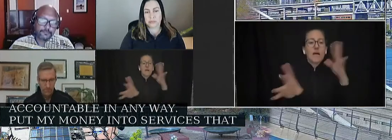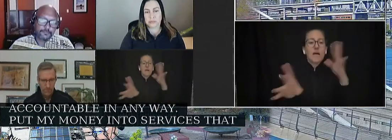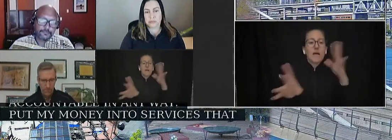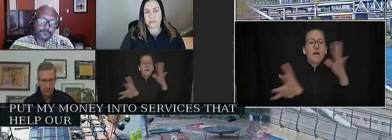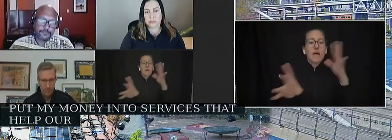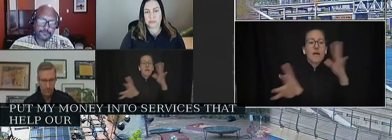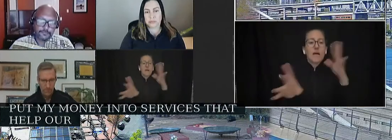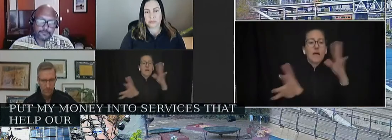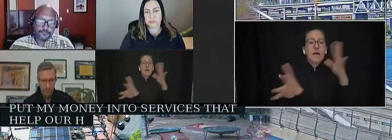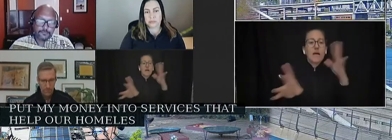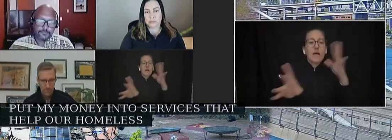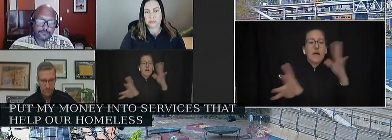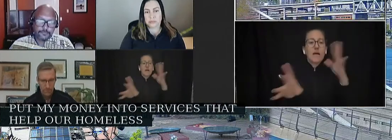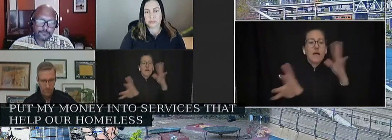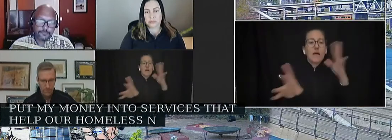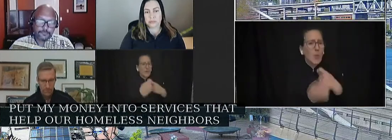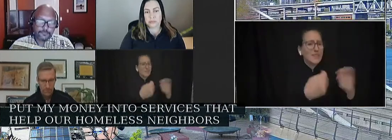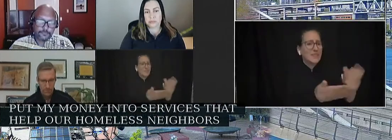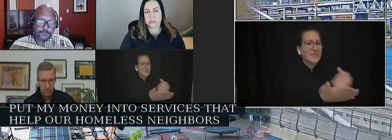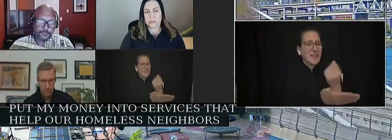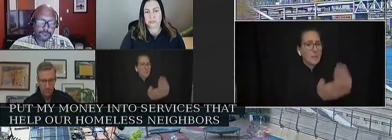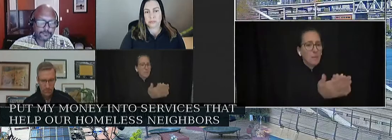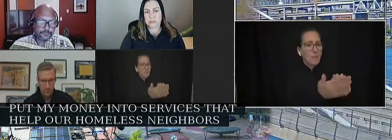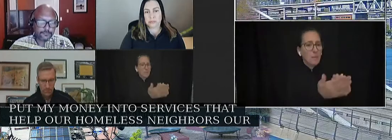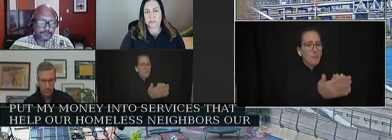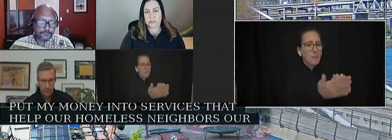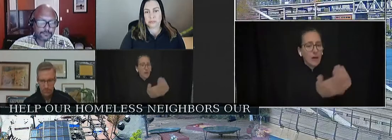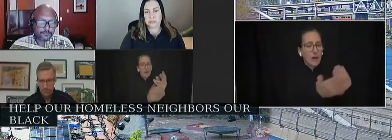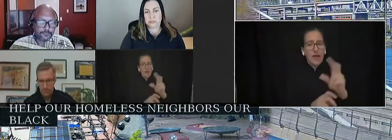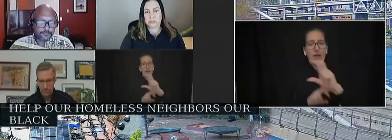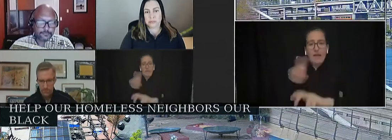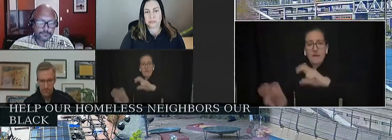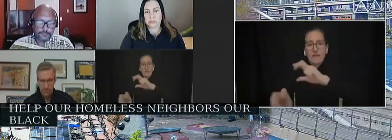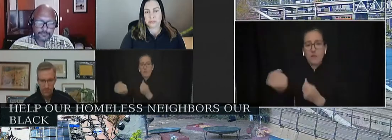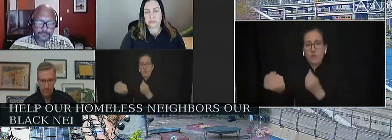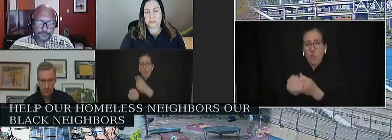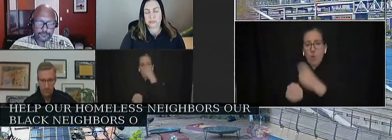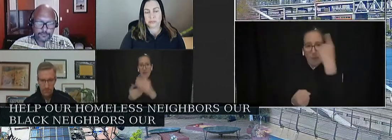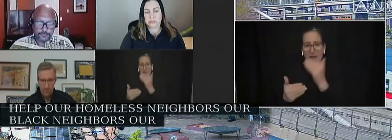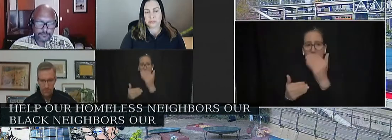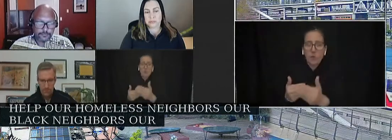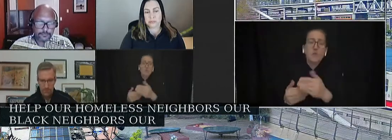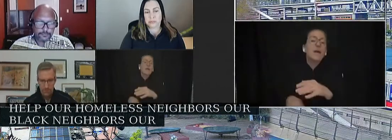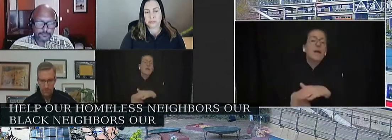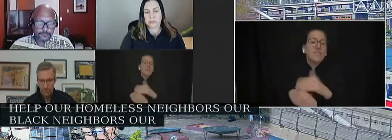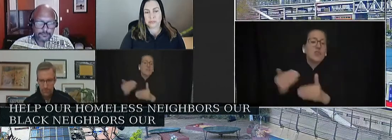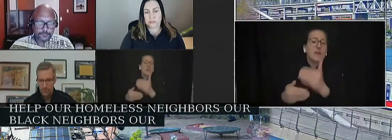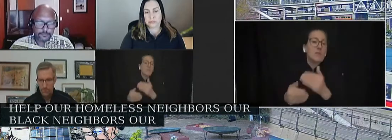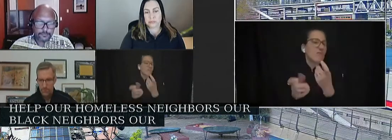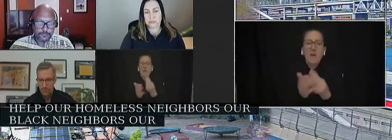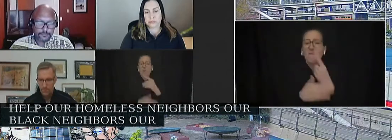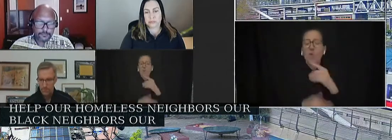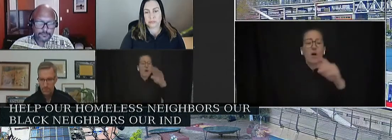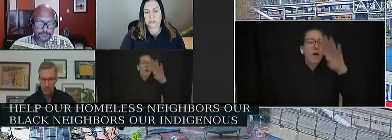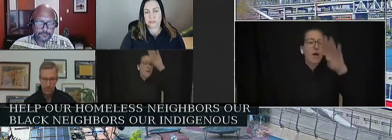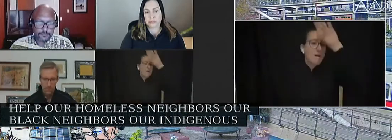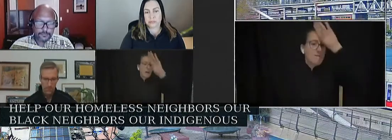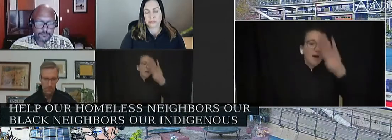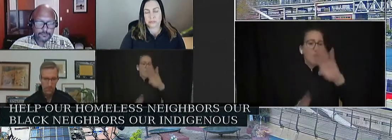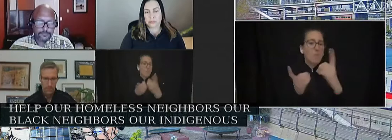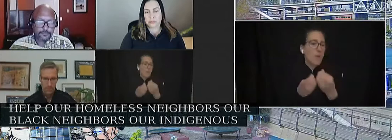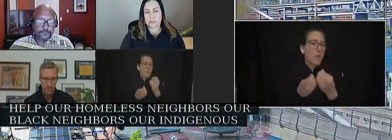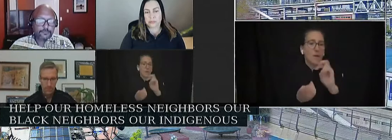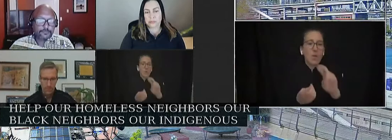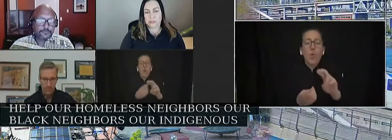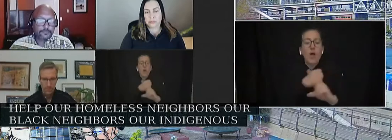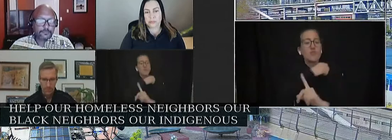our black neighbors, our indigenous neighbors. Give it to Portland street response. Give it to firefighters. Give it to EMTs. Fund mental health. Fund trash pickup services